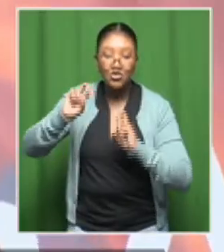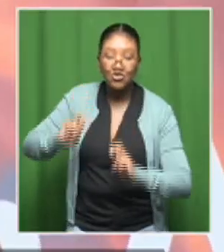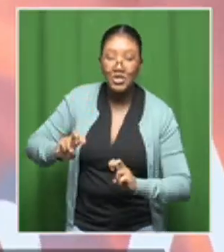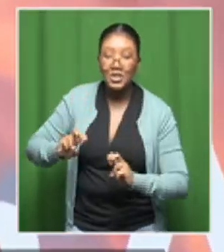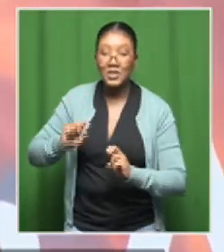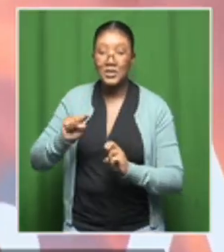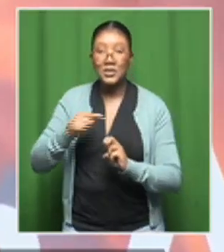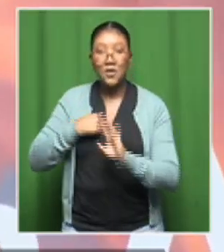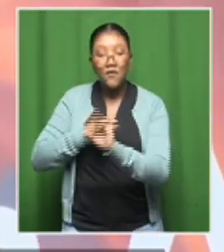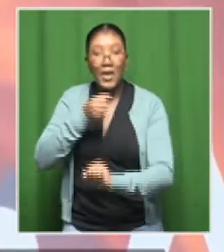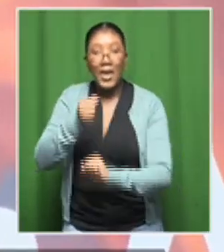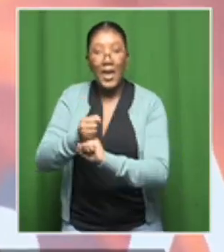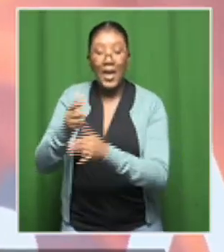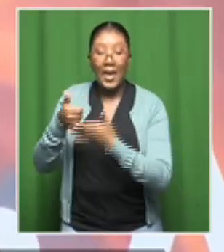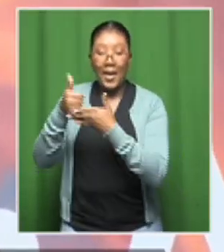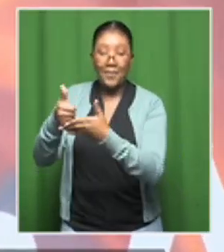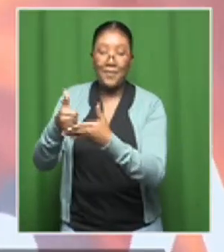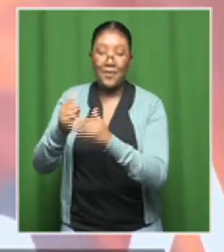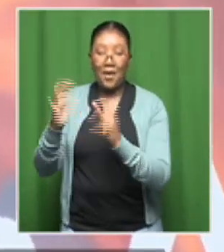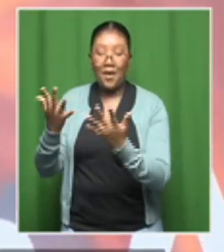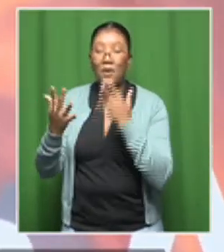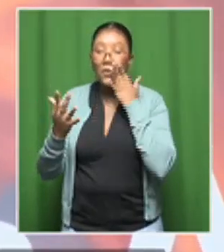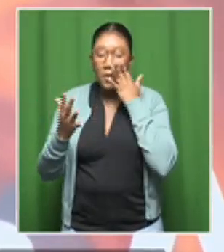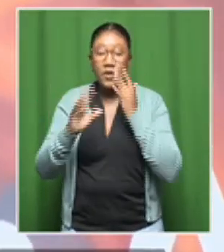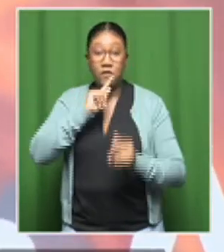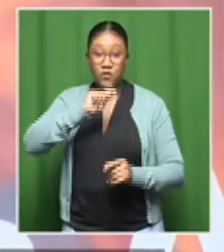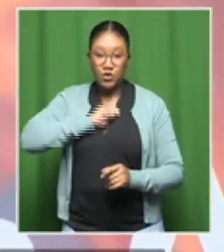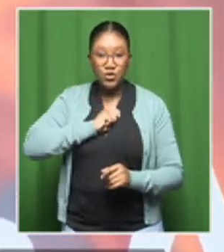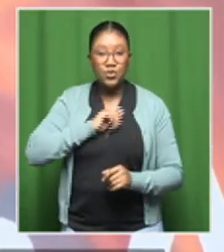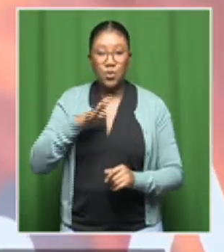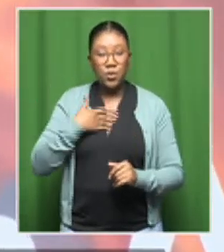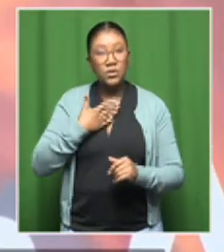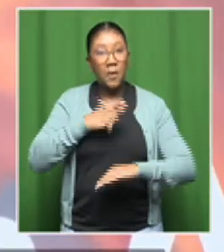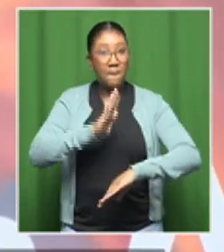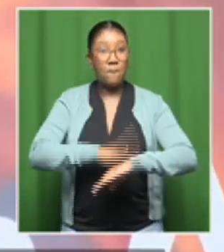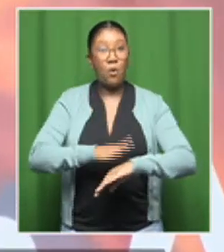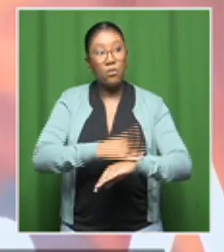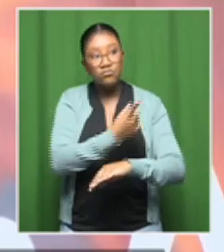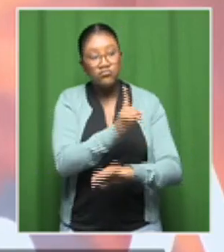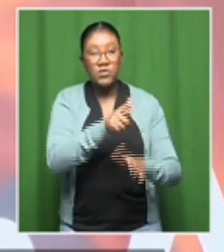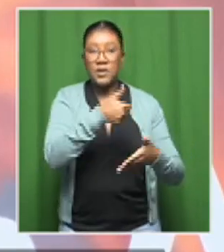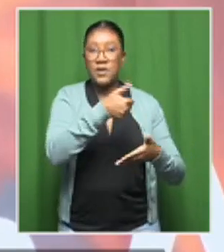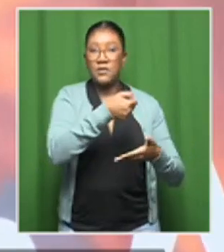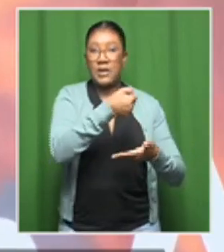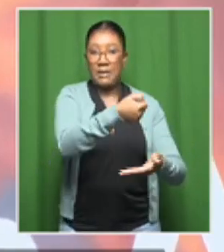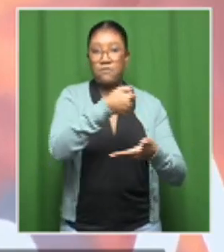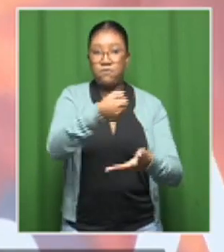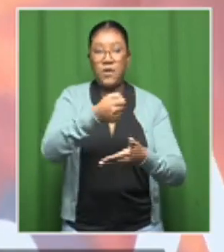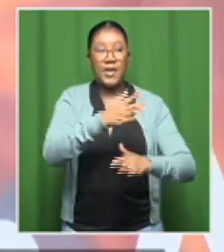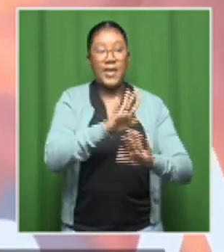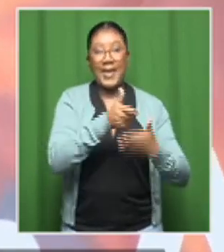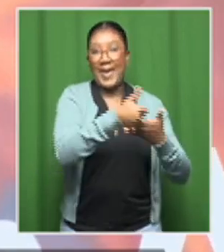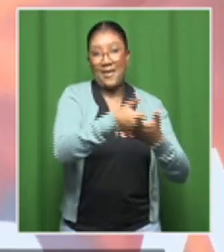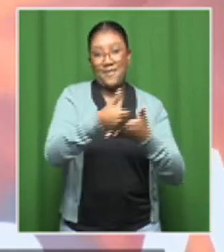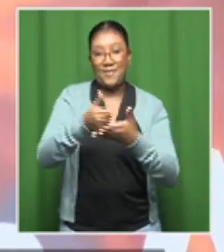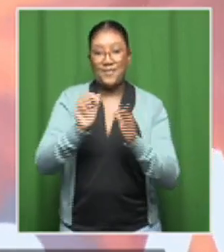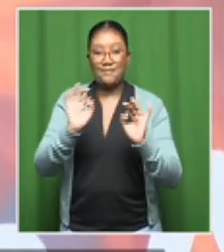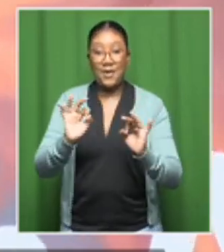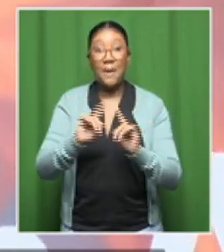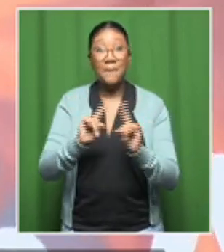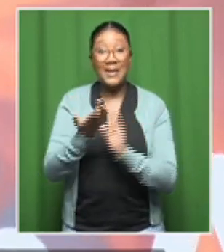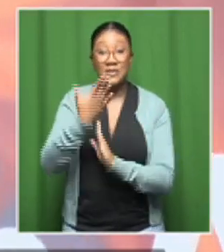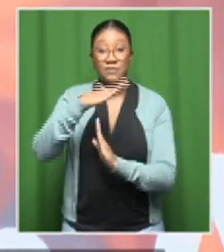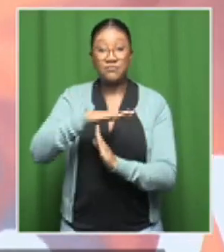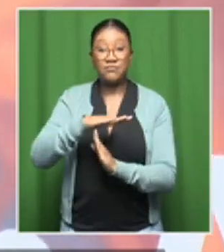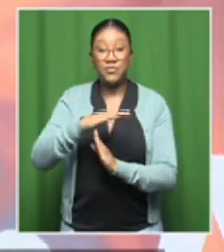to assist them. Really, we are trying to make sure that we attract as much as we can. But above it all, Sakina, as